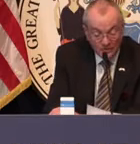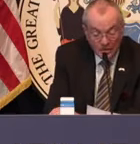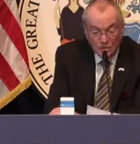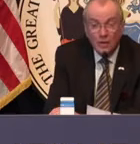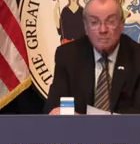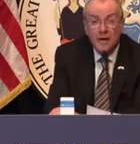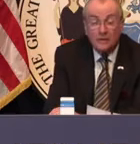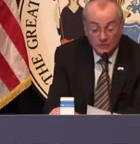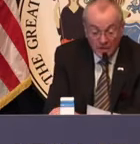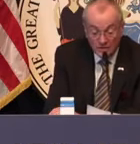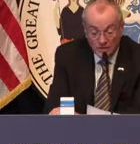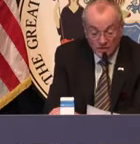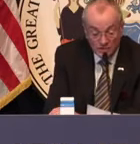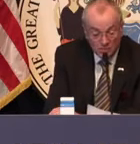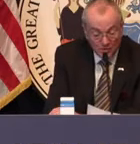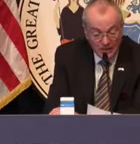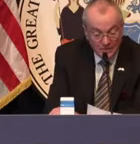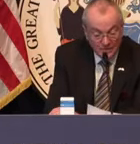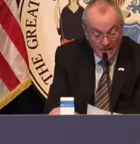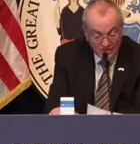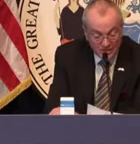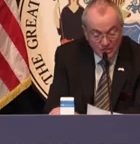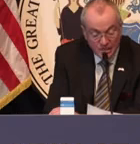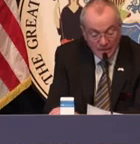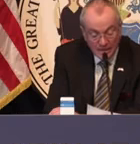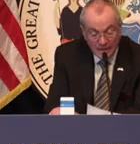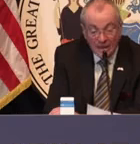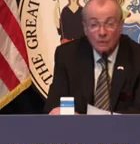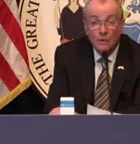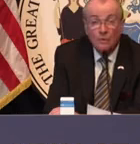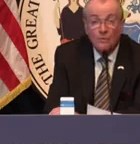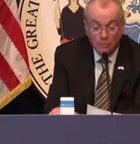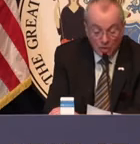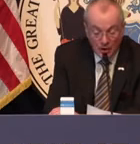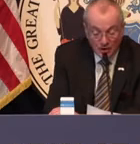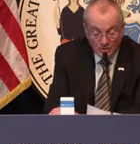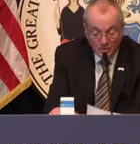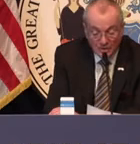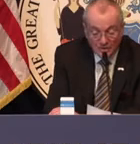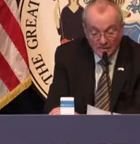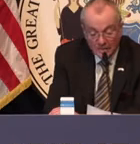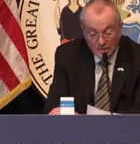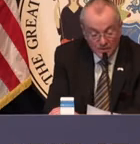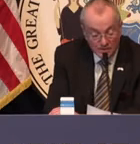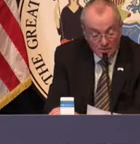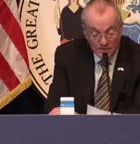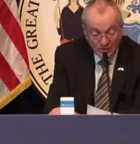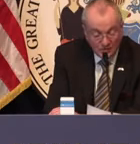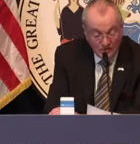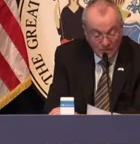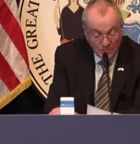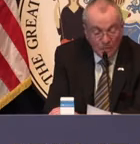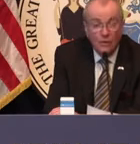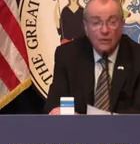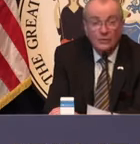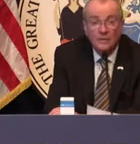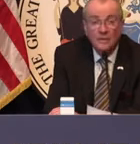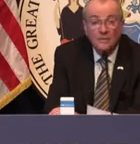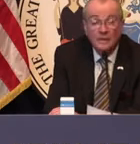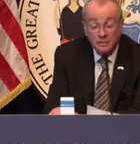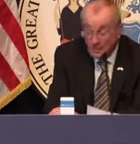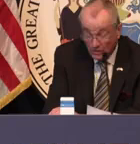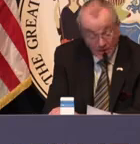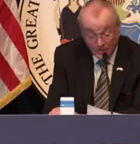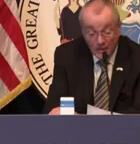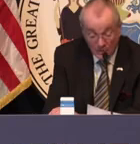pharmacists and trained medical volunteers will provide the test kits, and everyone will be required to adhere to specific safety protocols.